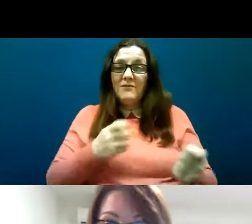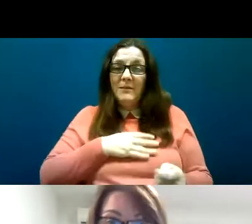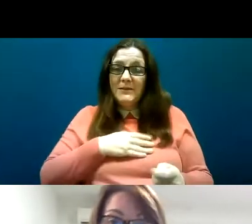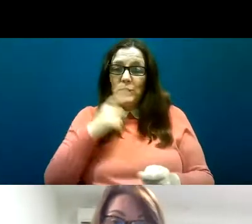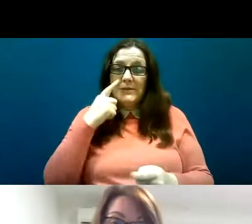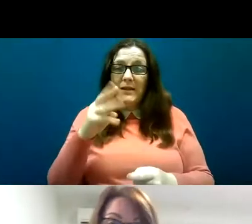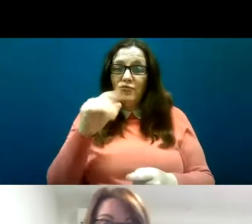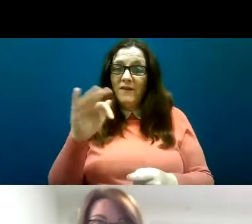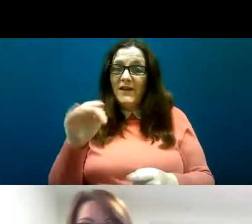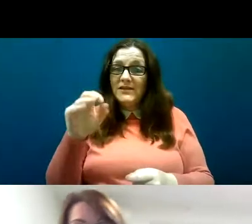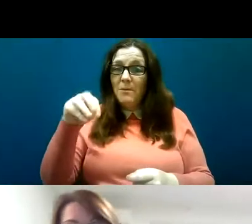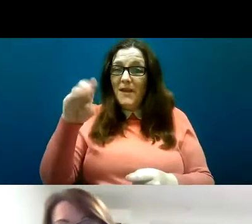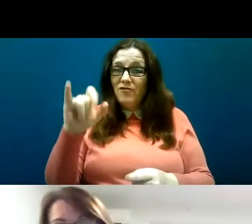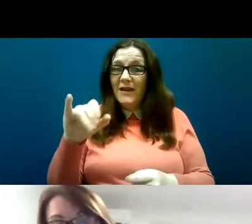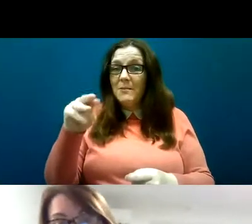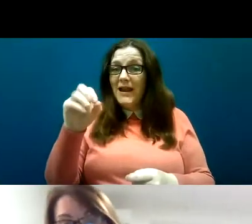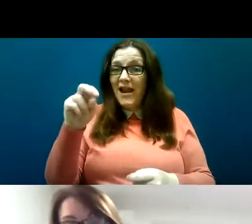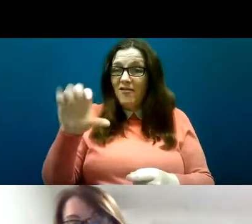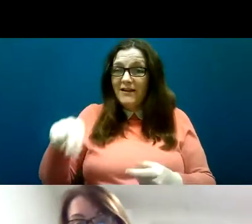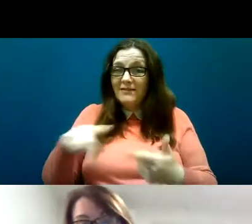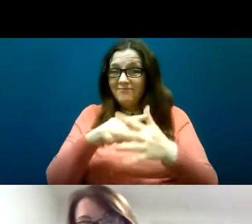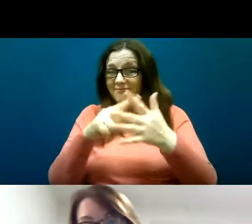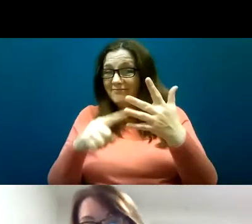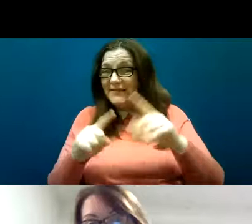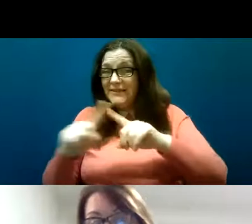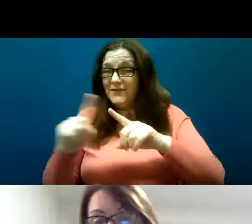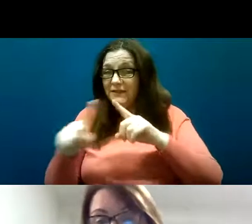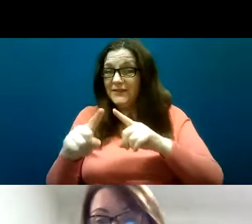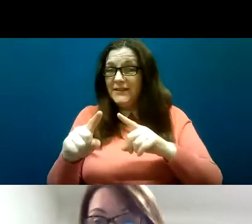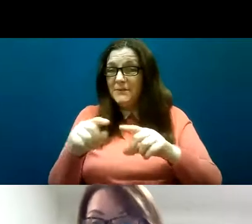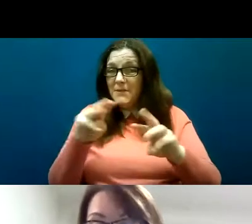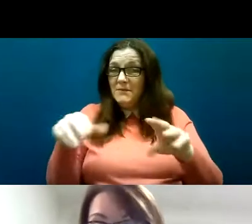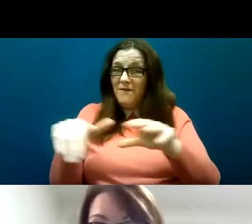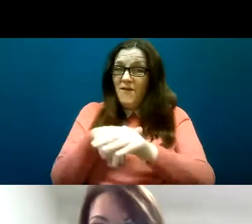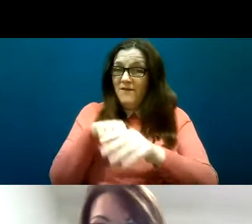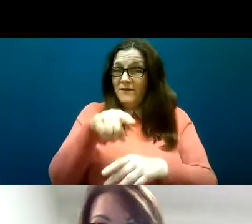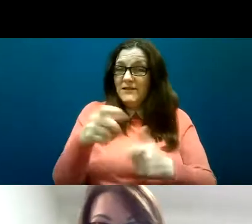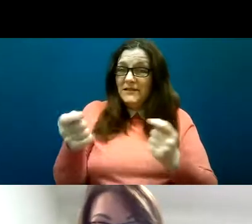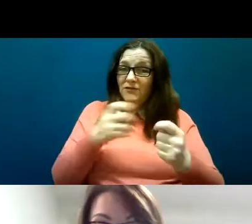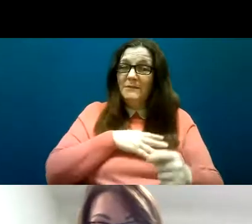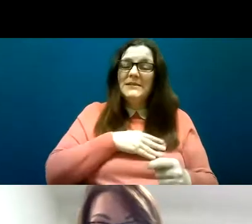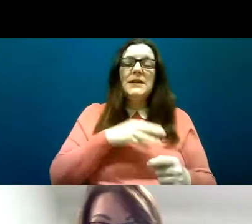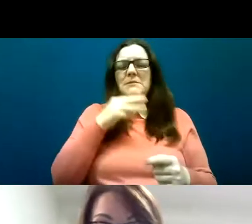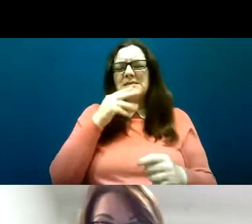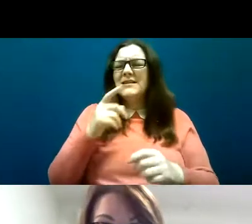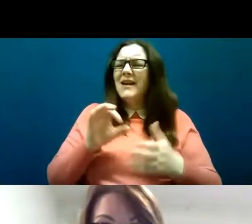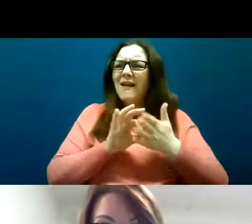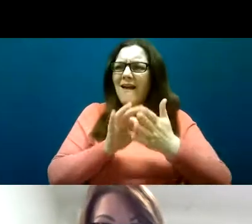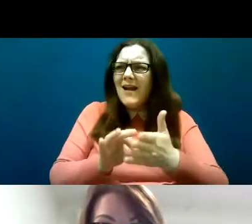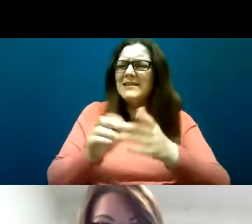Professor Philip McCallion, Associate Professor Christine Linehan, and Miss Patricia Cleary, for their guidance and advice throughout the process,